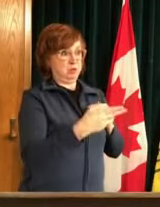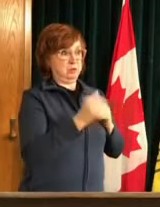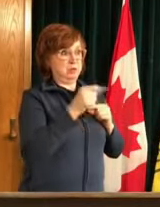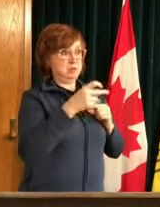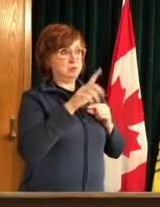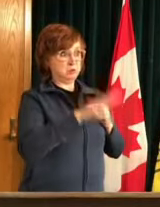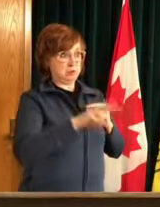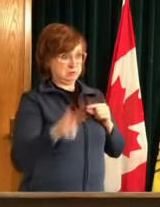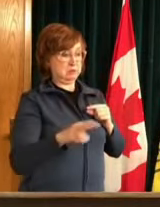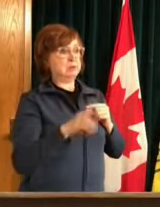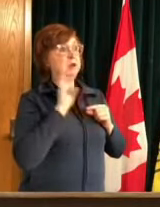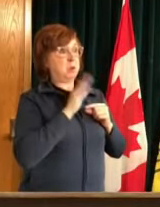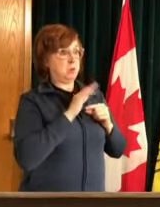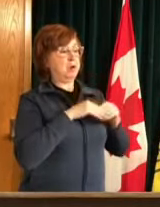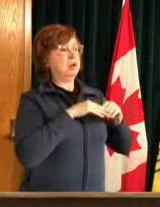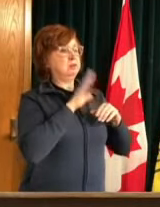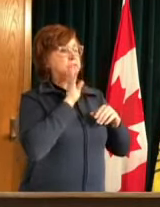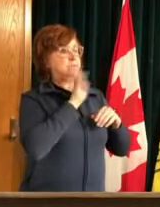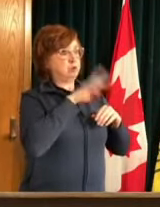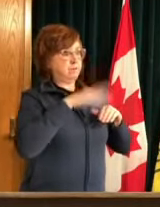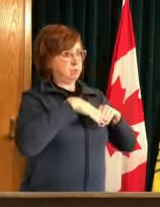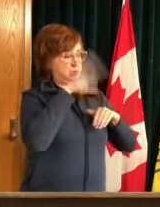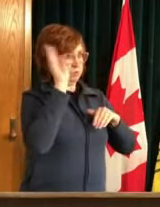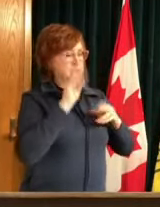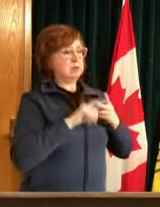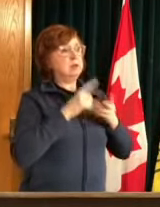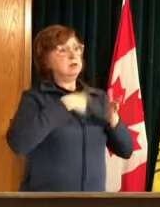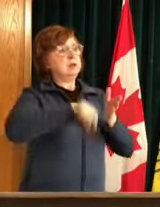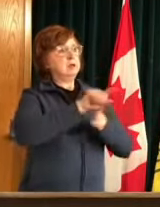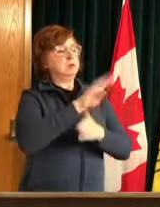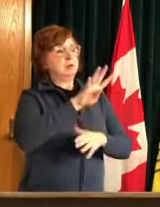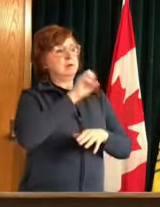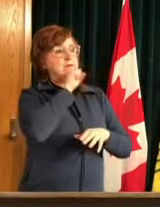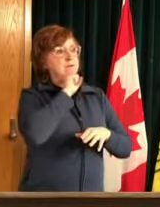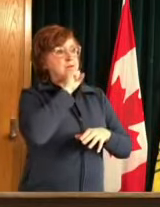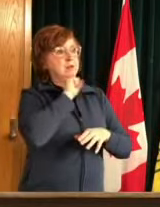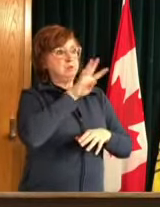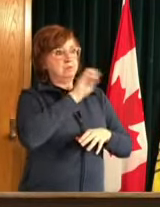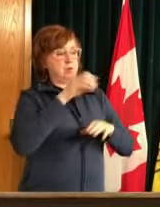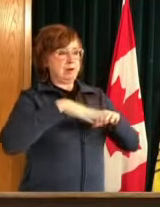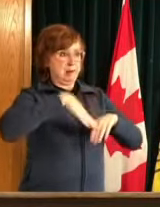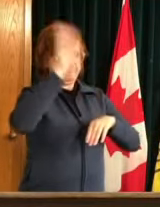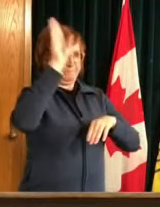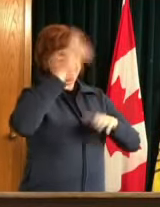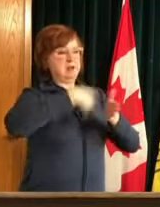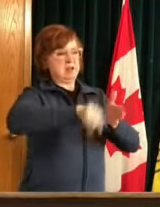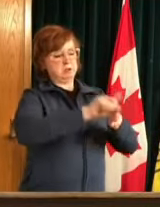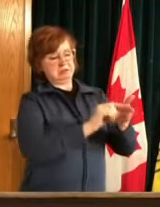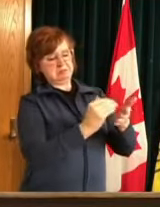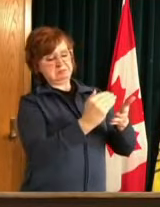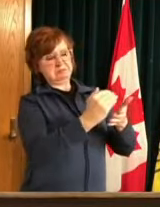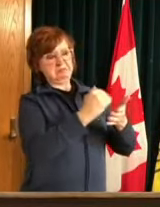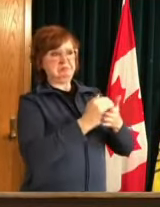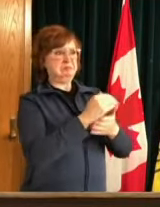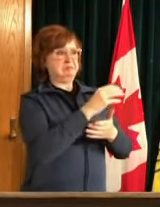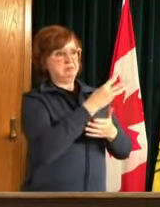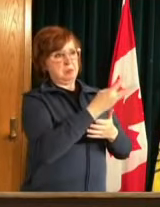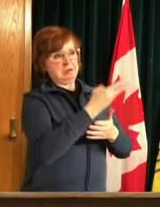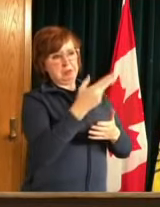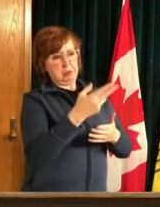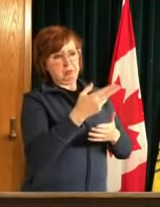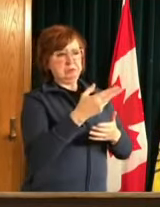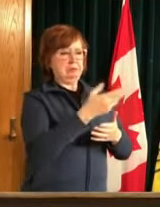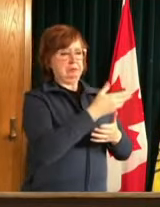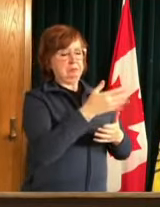and to 40 and older by sometime mid next week when eligibility age does get down to 40 across the entire